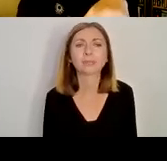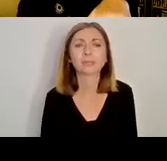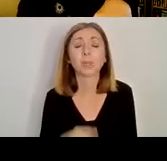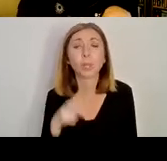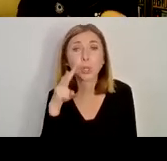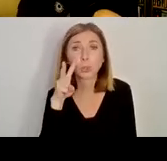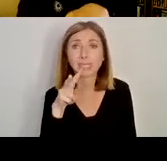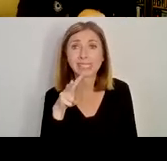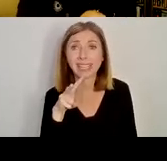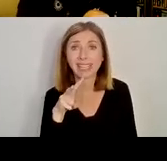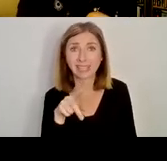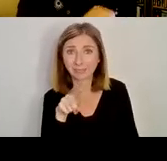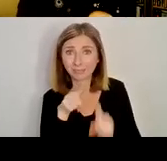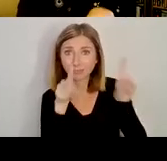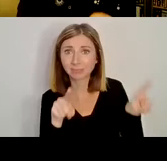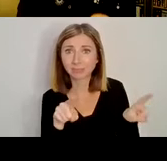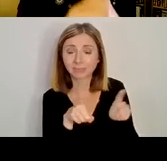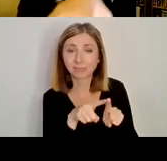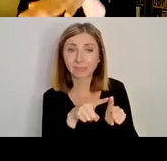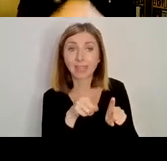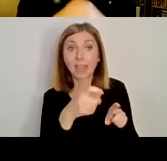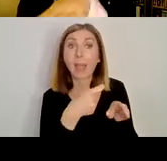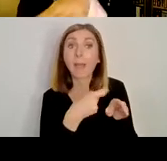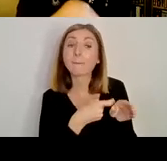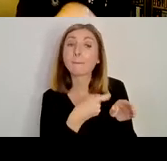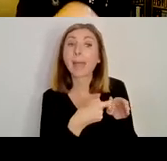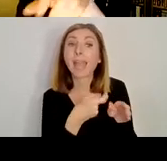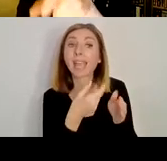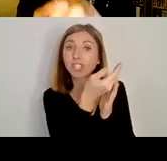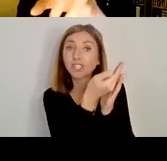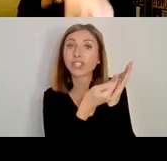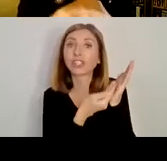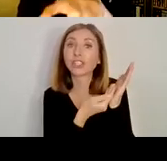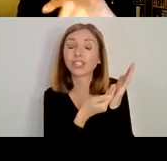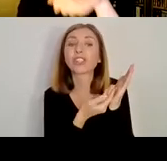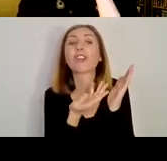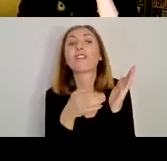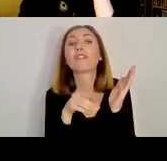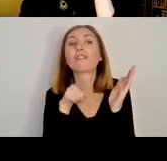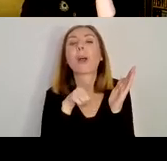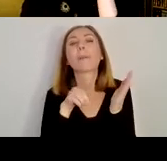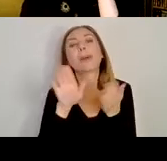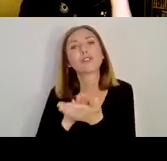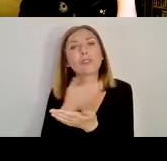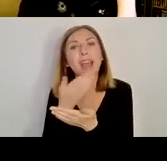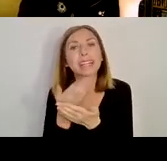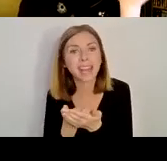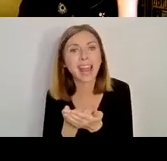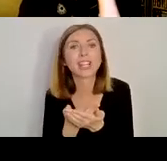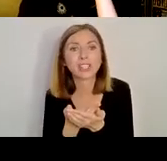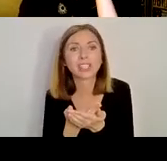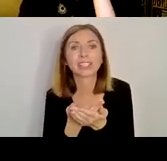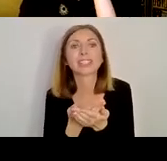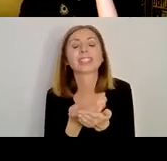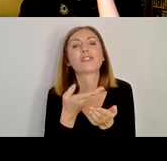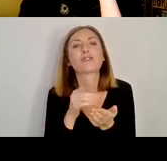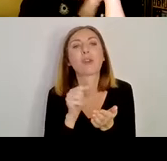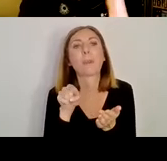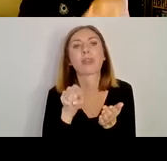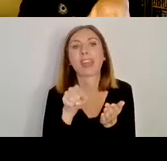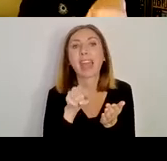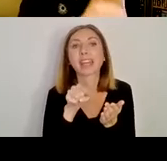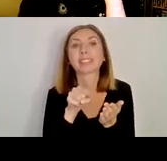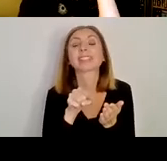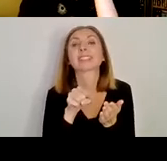is actually the page from which I've taken this this translation is by the Andersons. But it's from that particular page